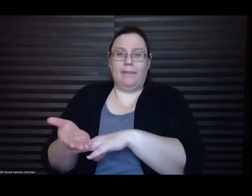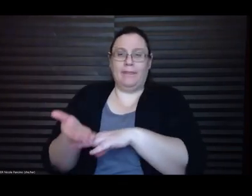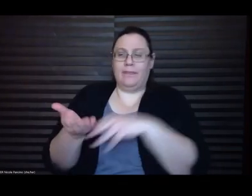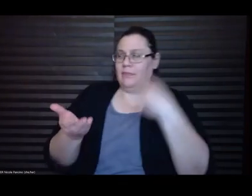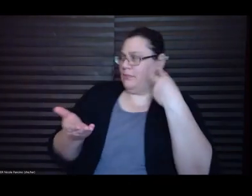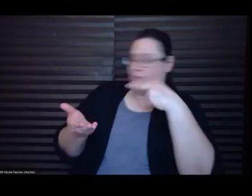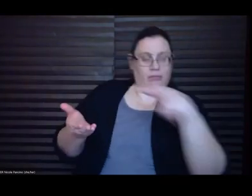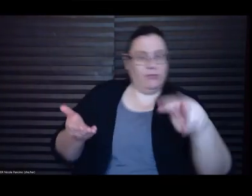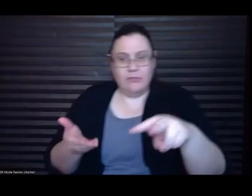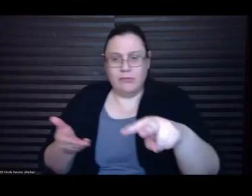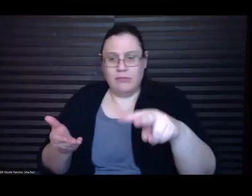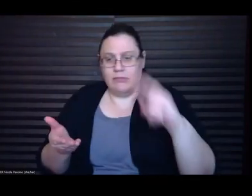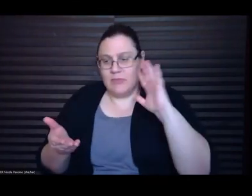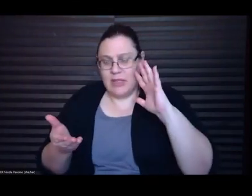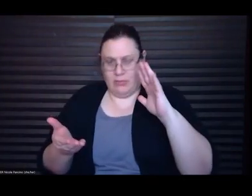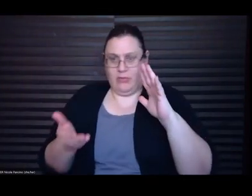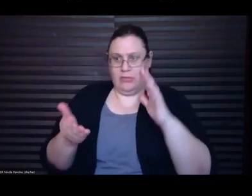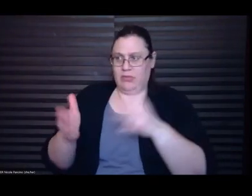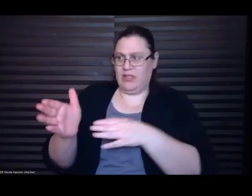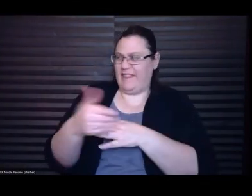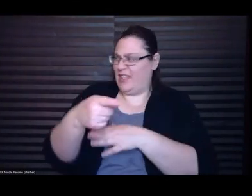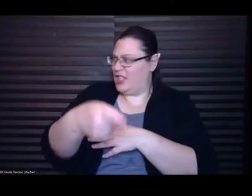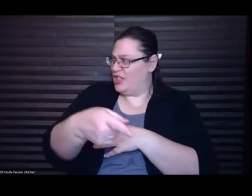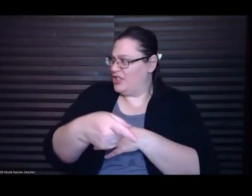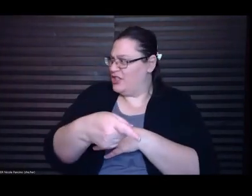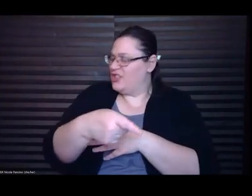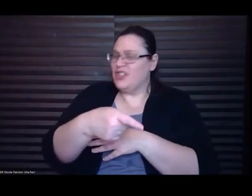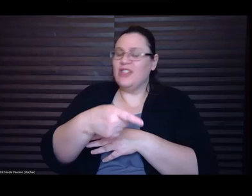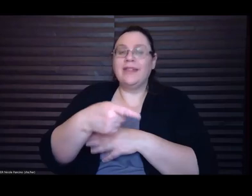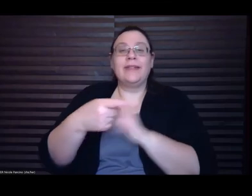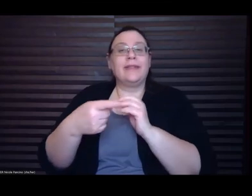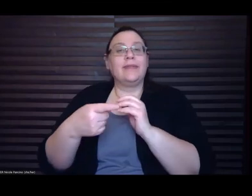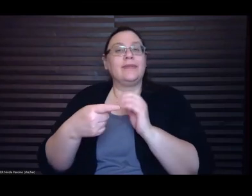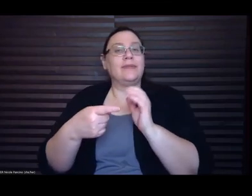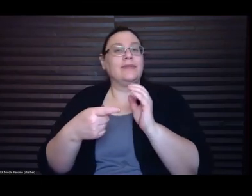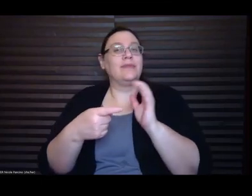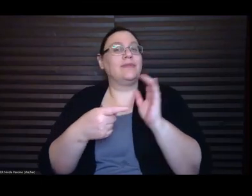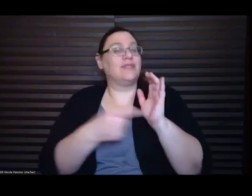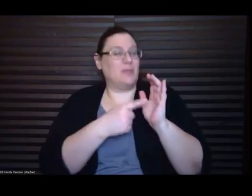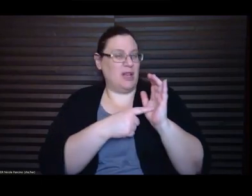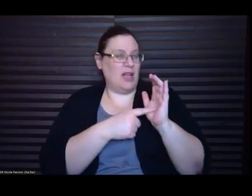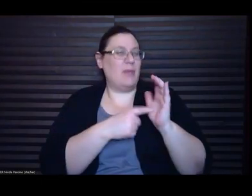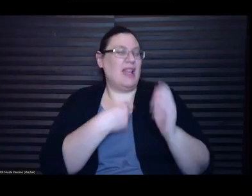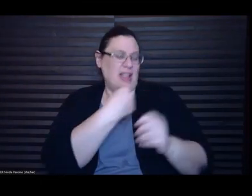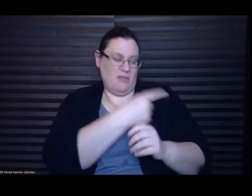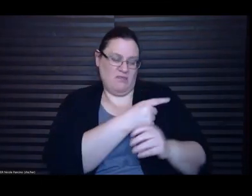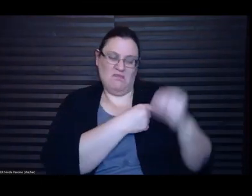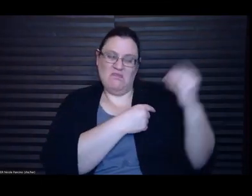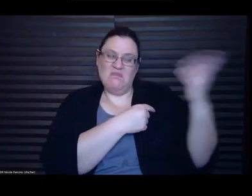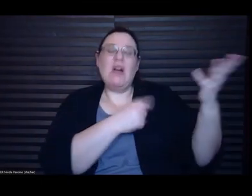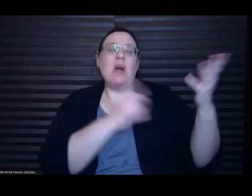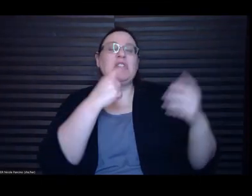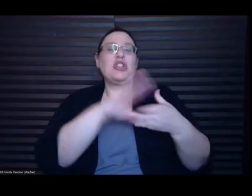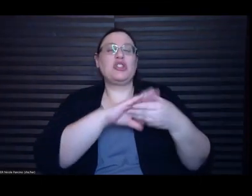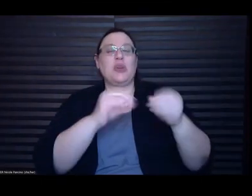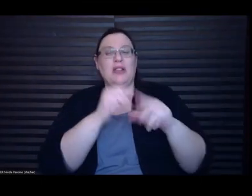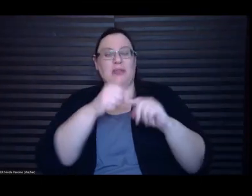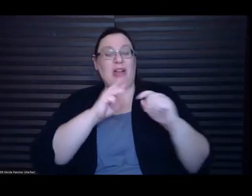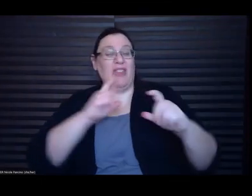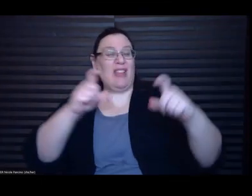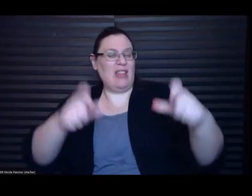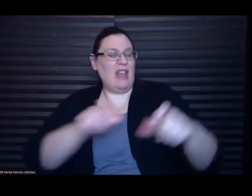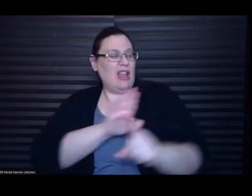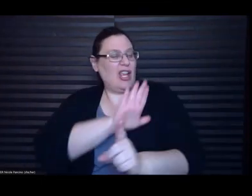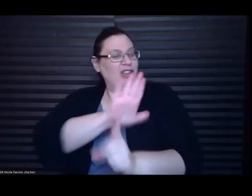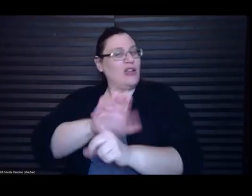Sometime, I tell him, I will tell you the stories about this lake and her creatures. He smiles at me and rubs his jaw.